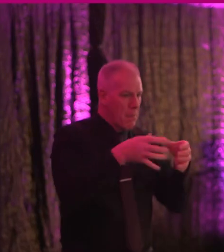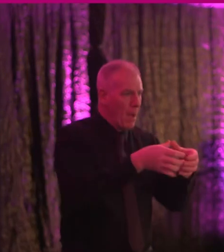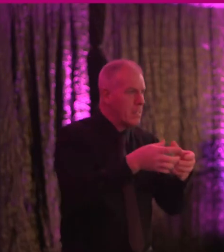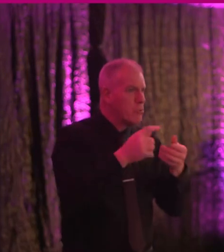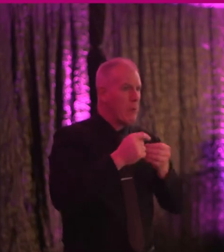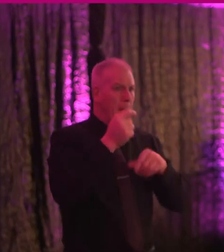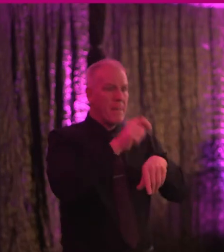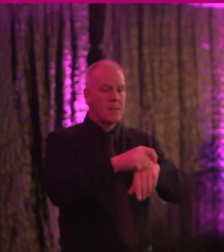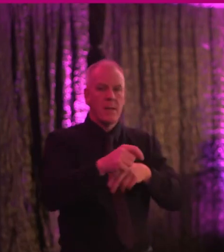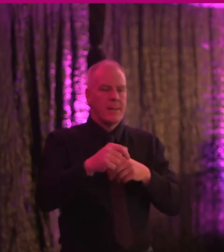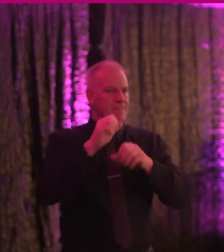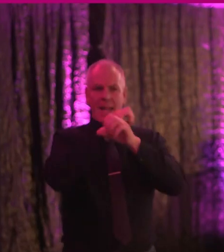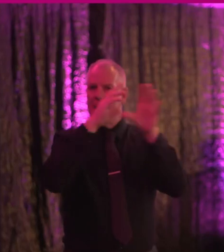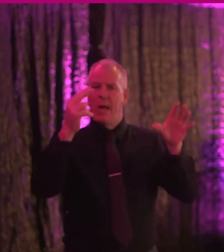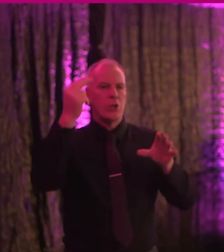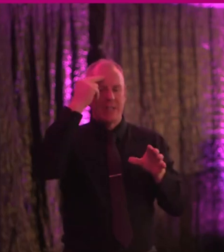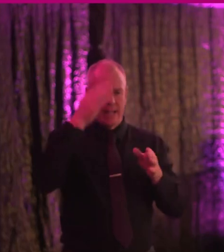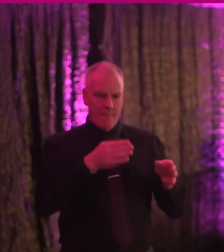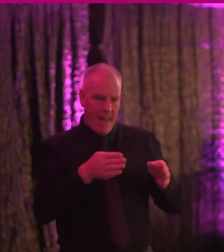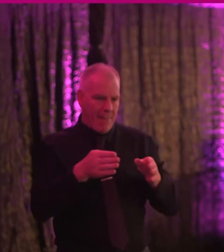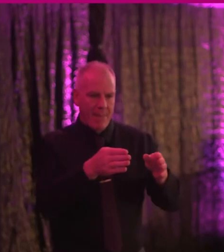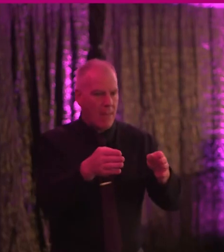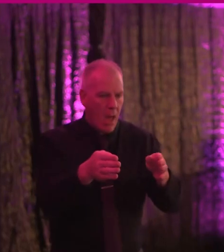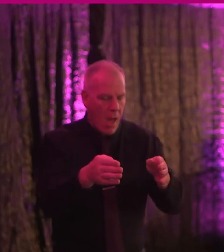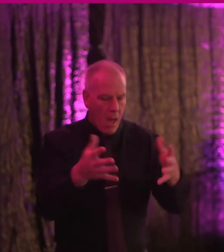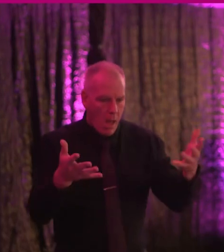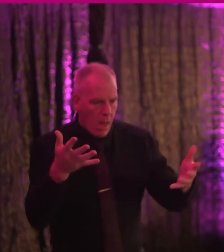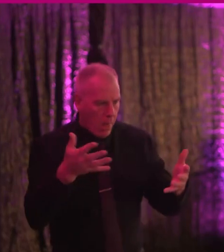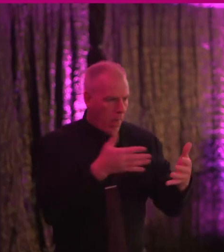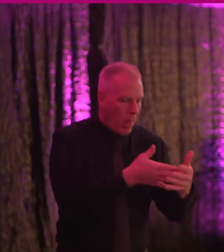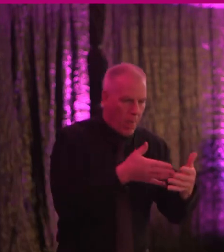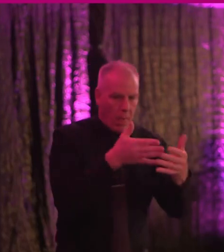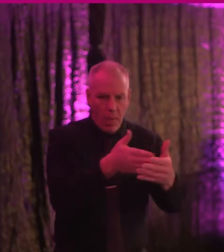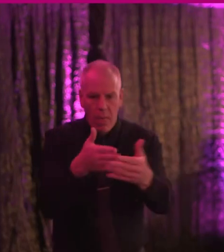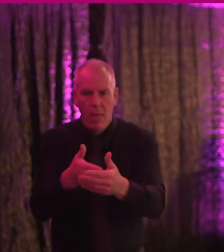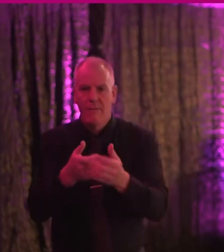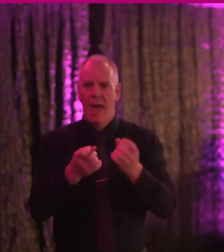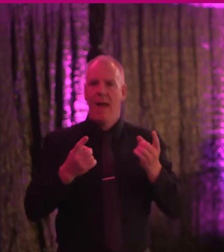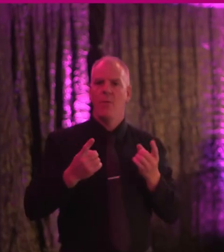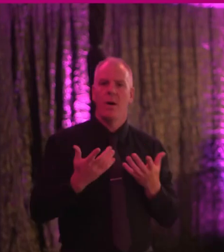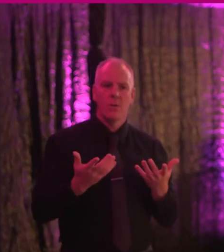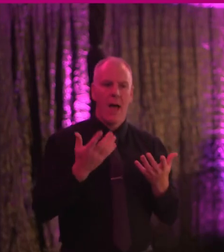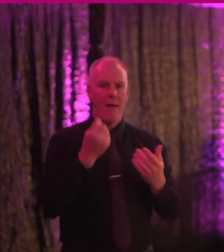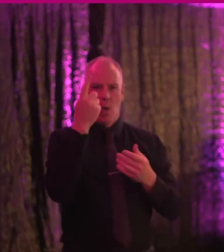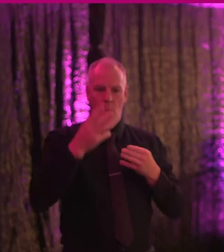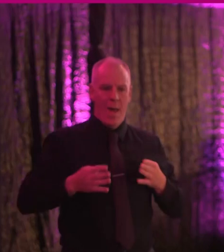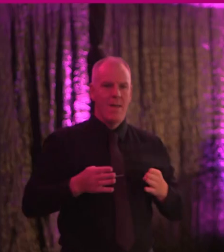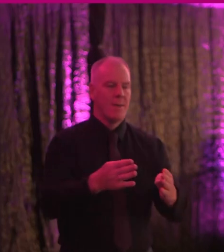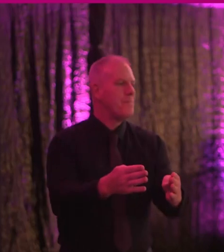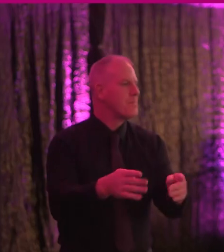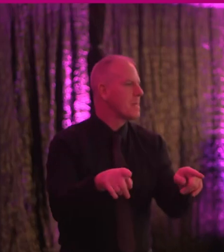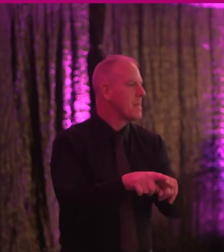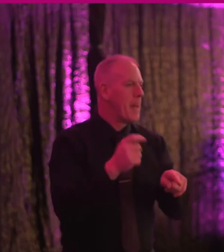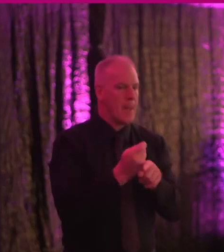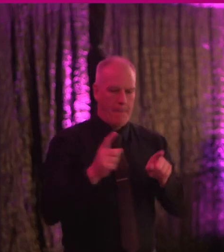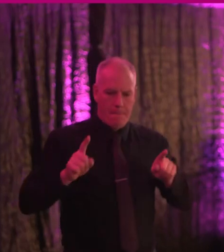best. But without a clear, defined pathway, it is really difficult for everybody to go in the one direction at the